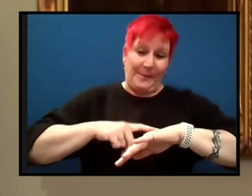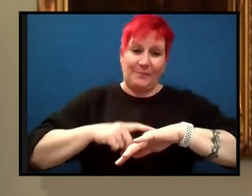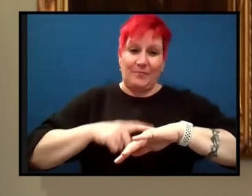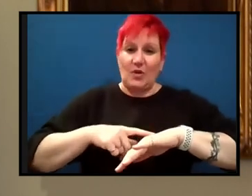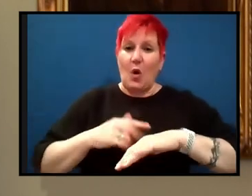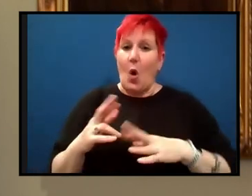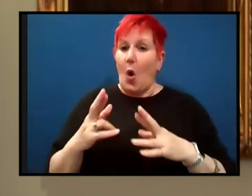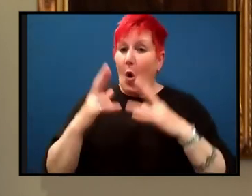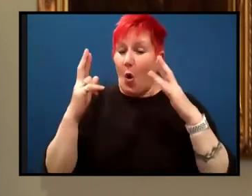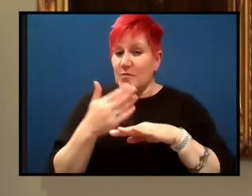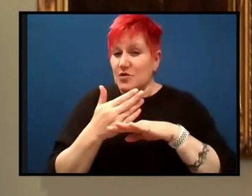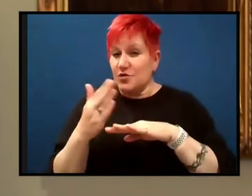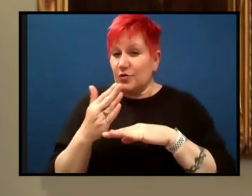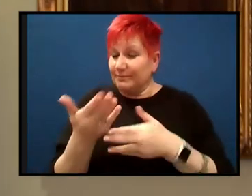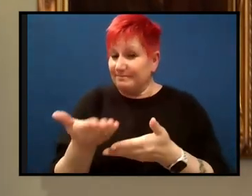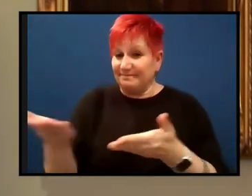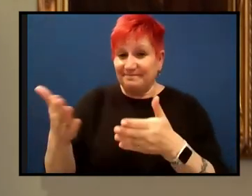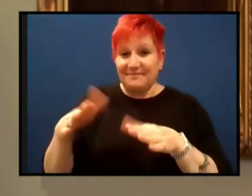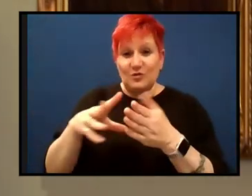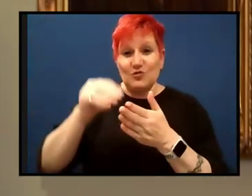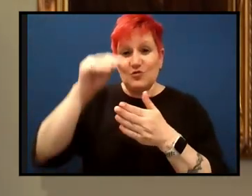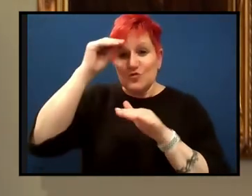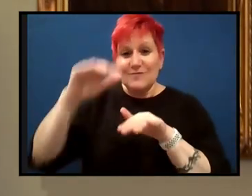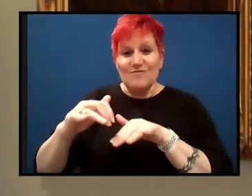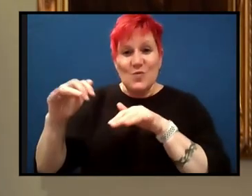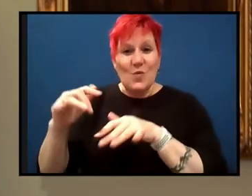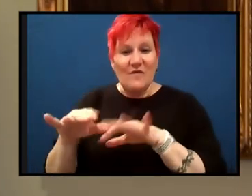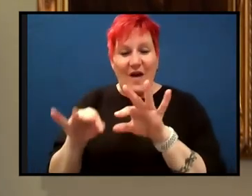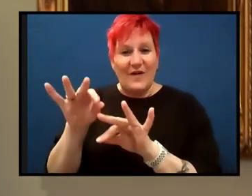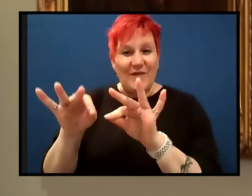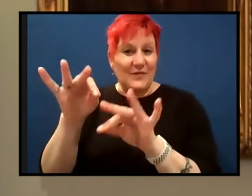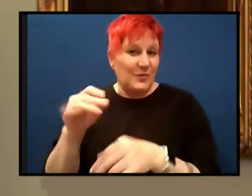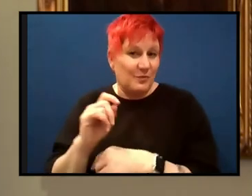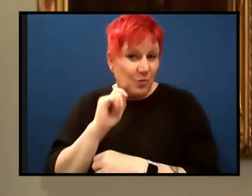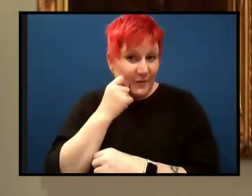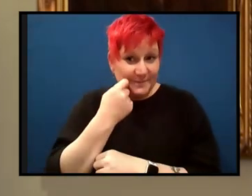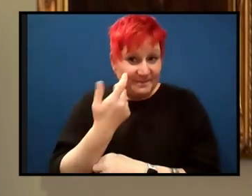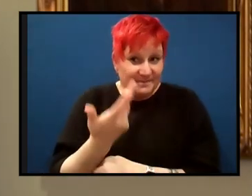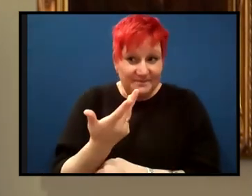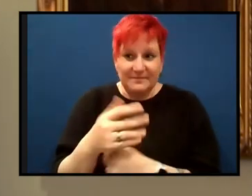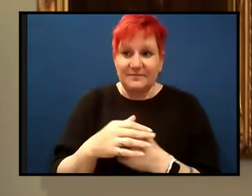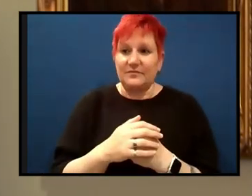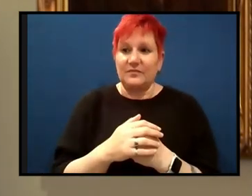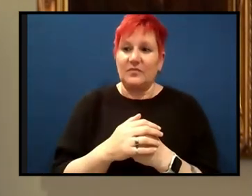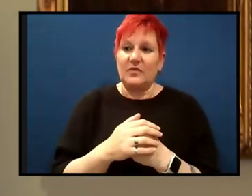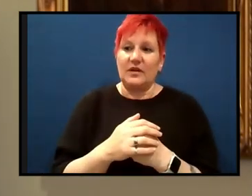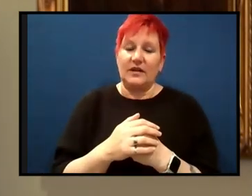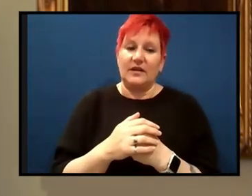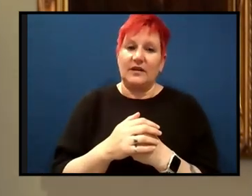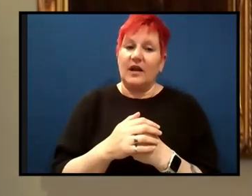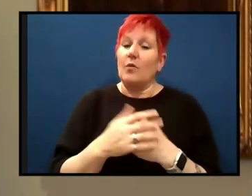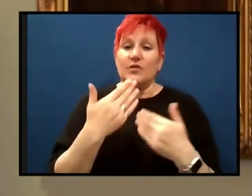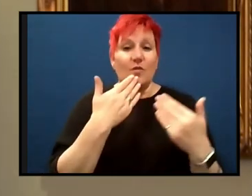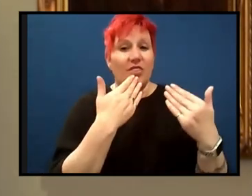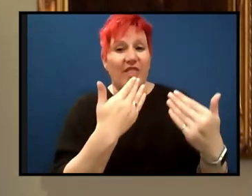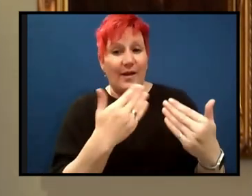of our students here tonight or their contemporaries. Uh, but I would like to thank, uh, all of our panels. So, Professor Andy